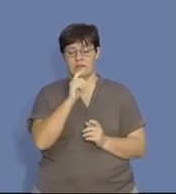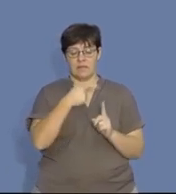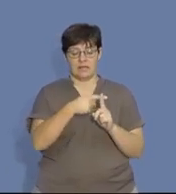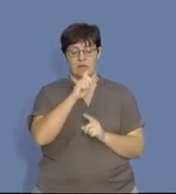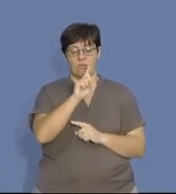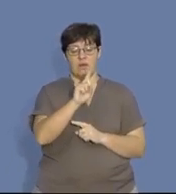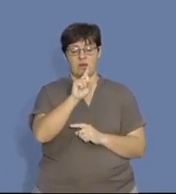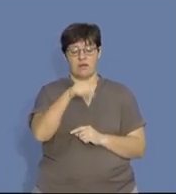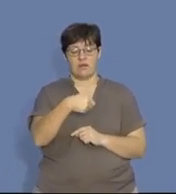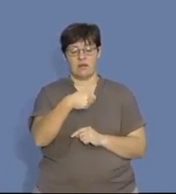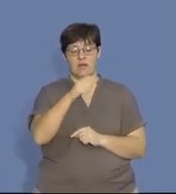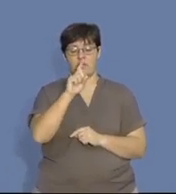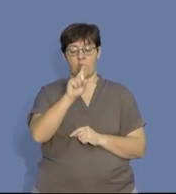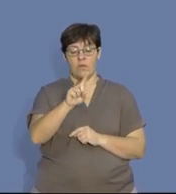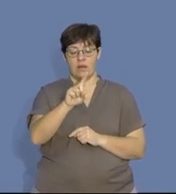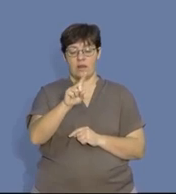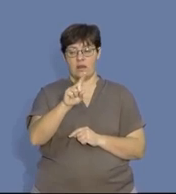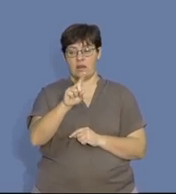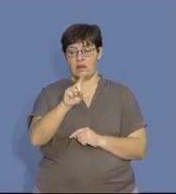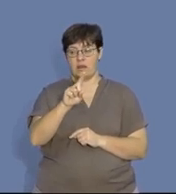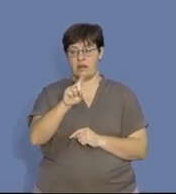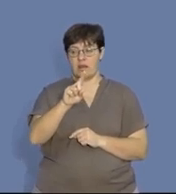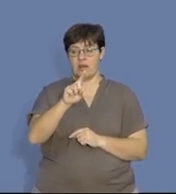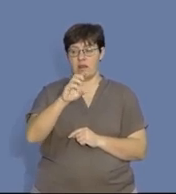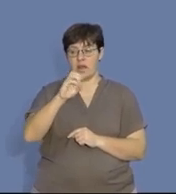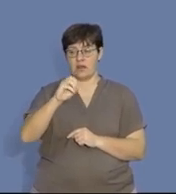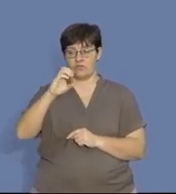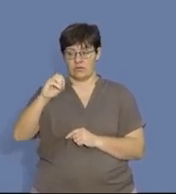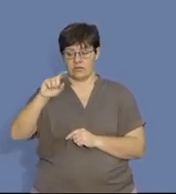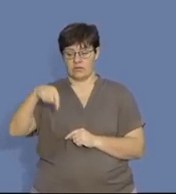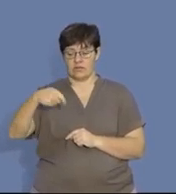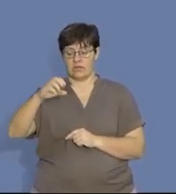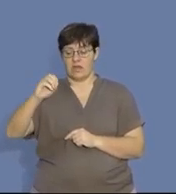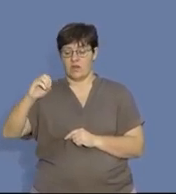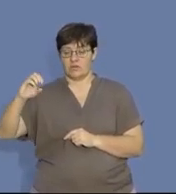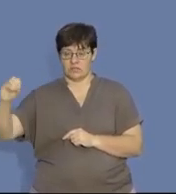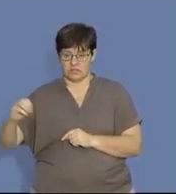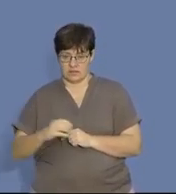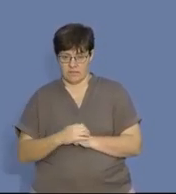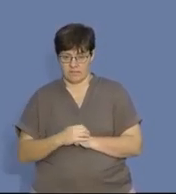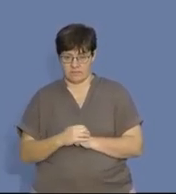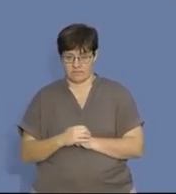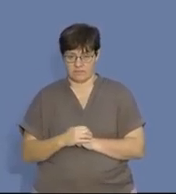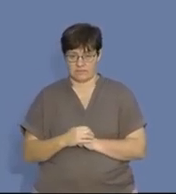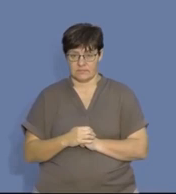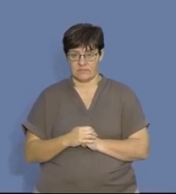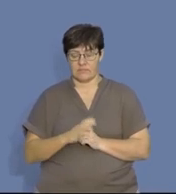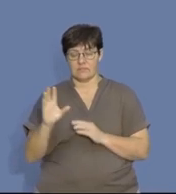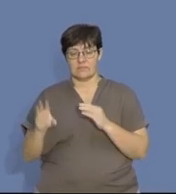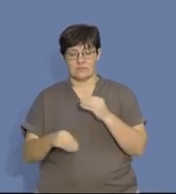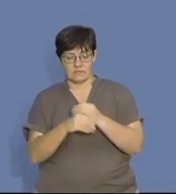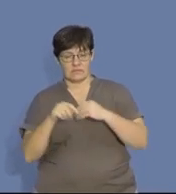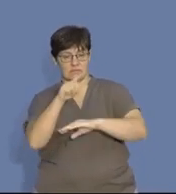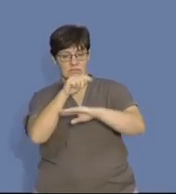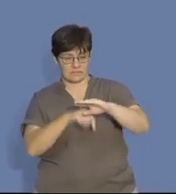1,100,000. Right. Now, remember, guys, I'm obviously going to add and